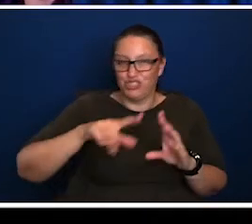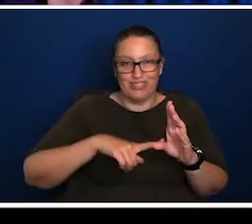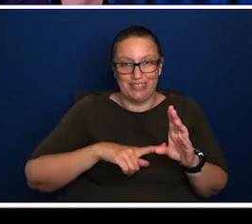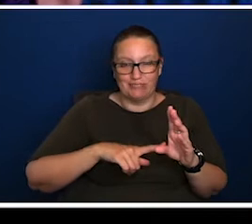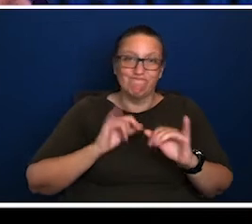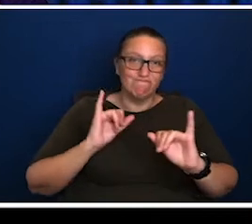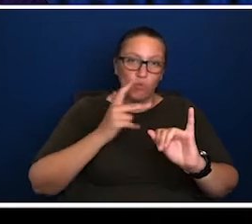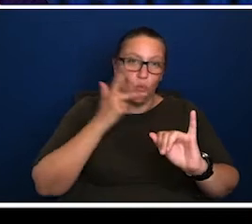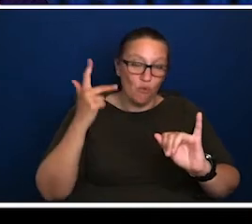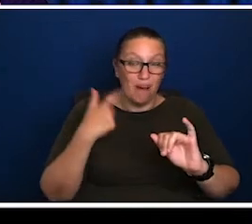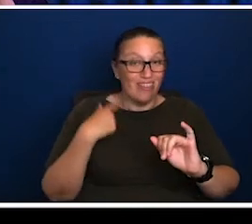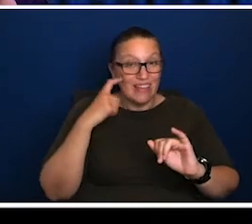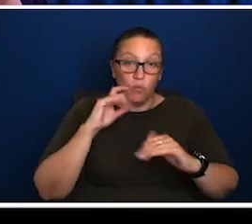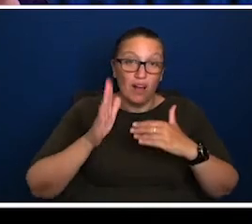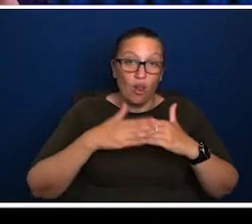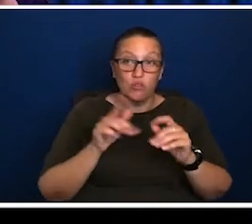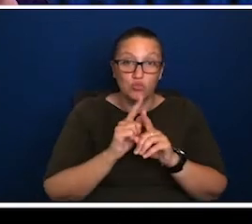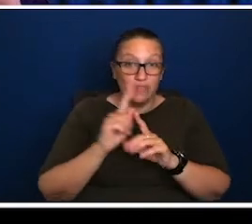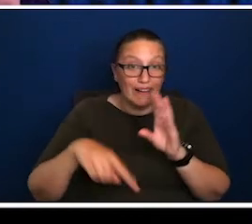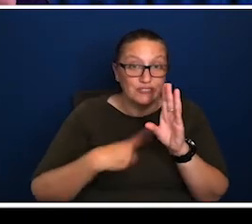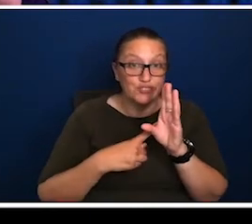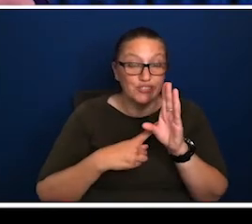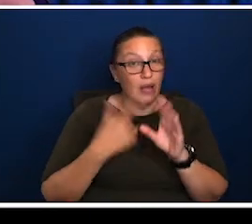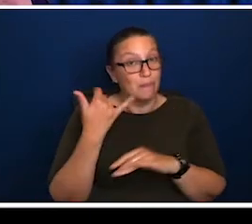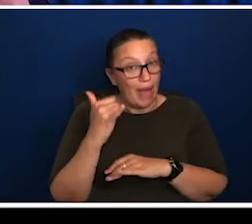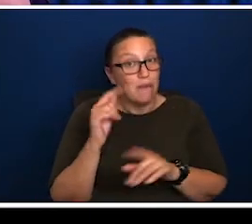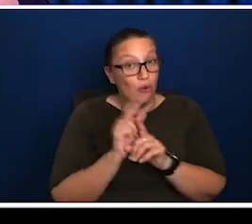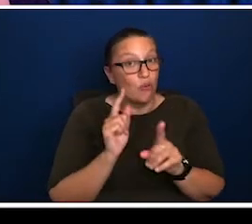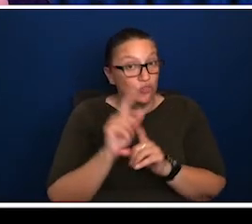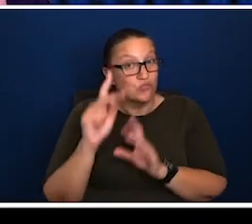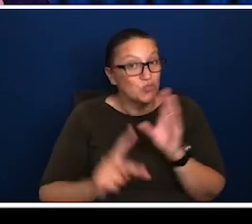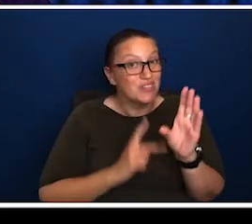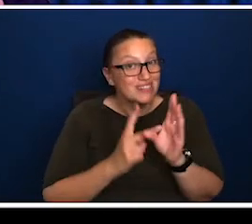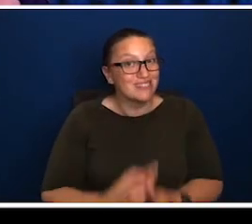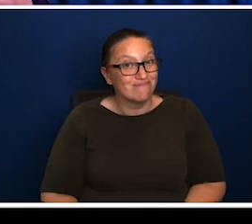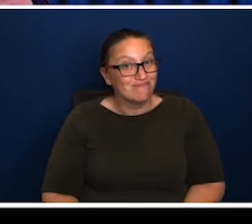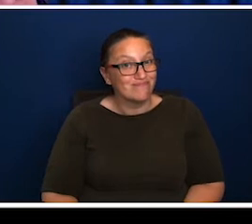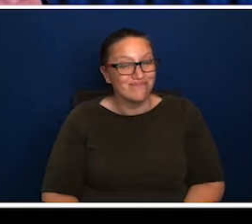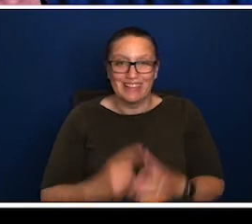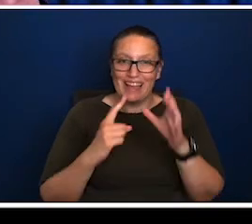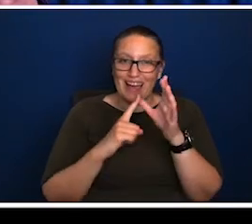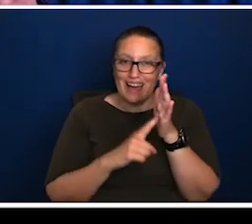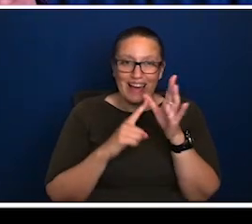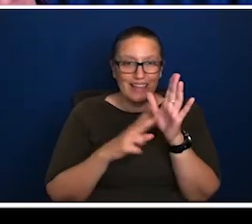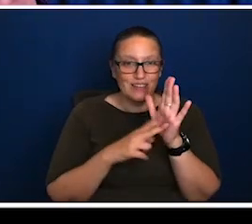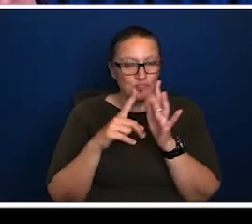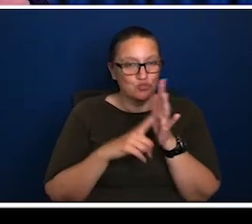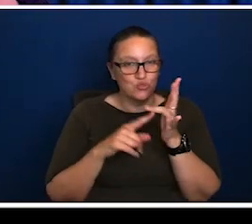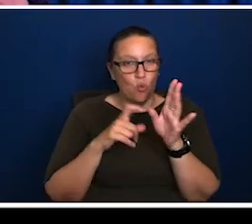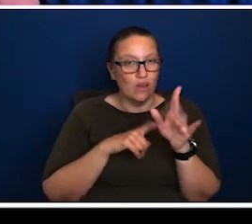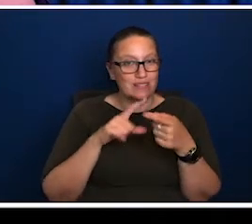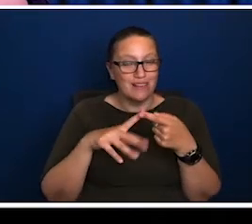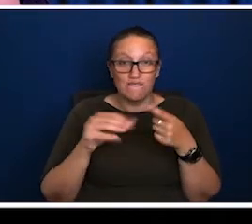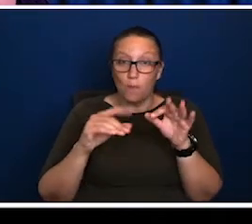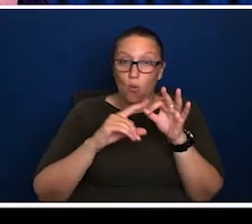the year that we're having, the year from hell that we're having now, but into 2021 and, and theoretically even into 2022. Now,